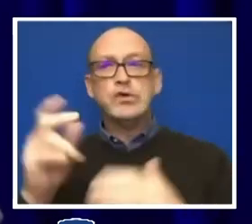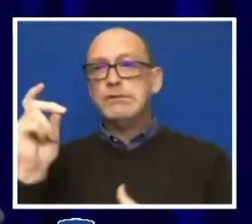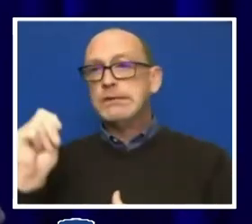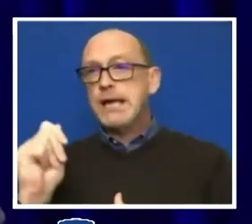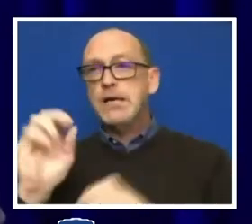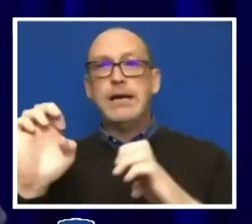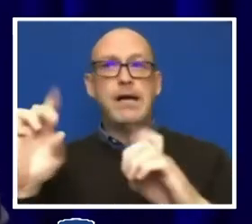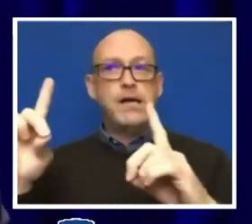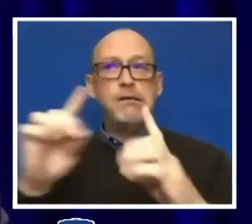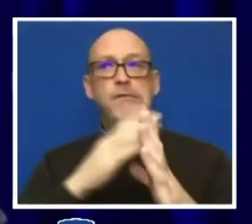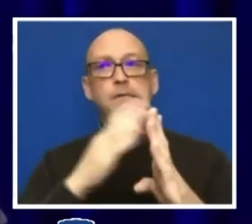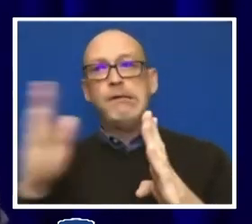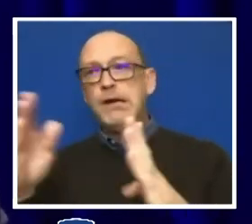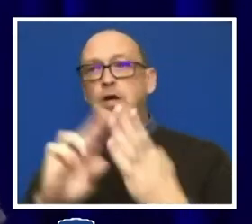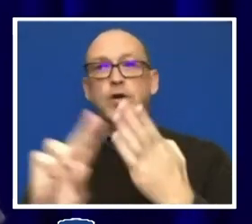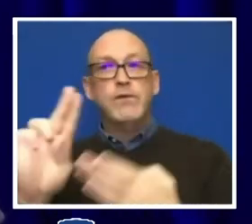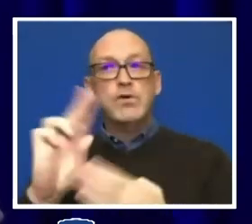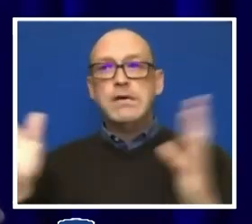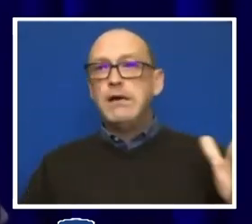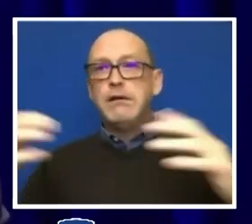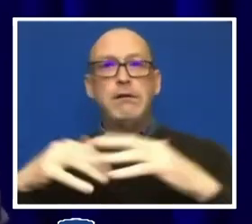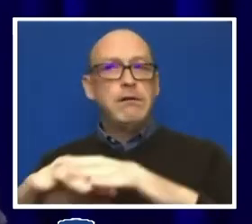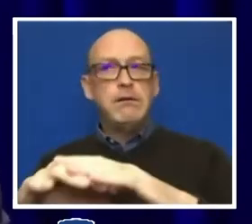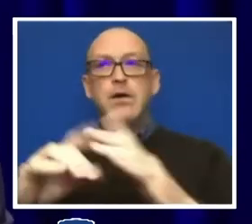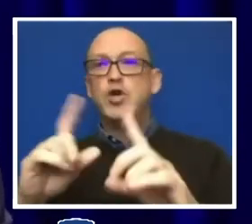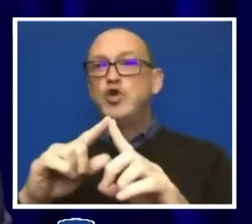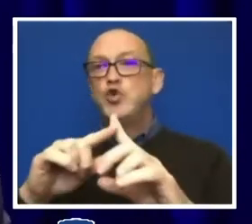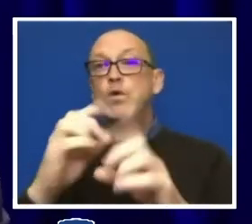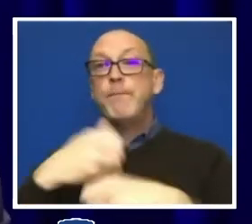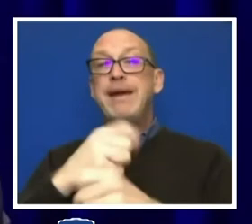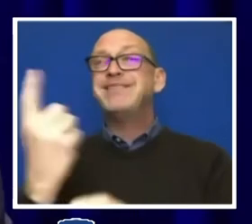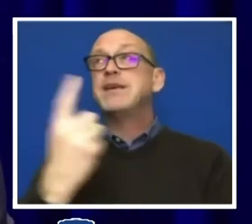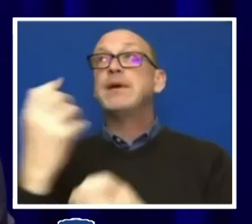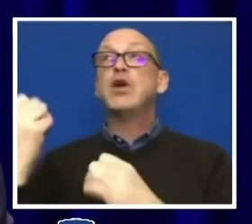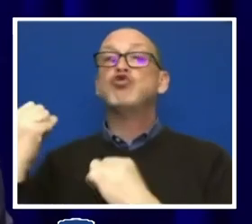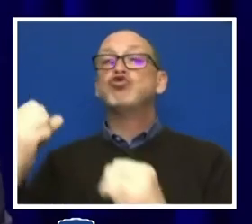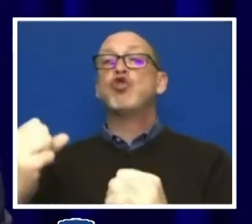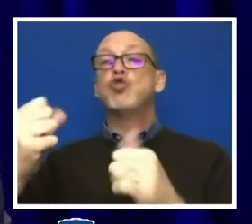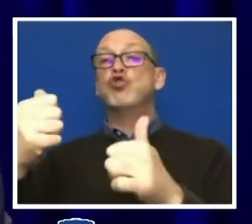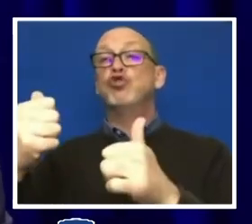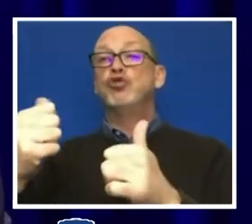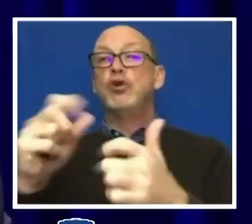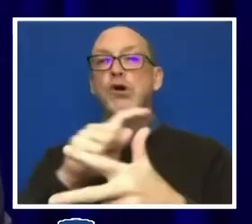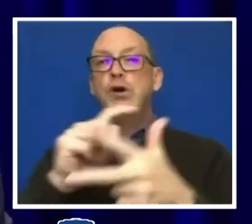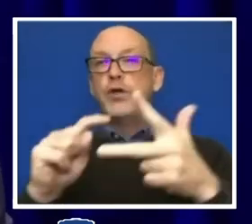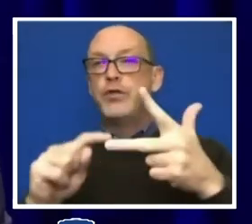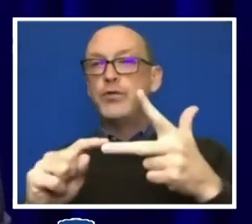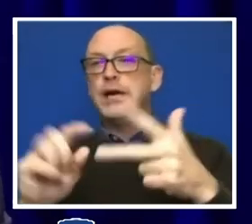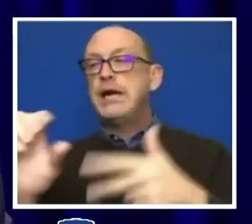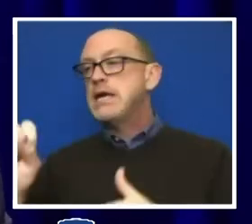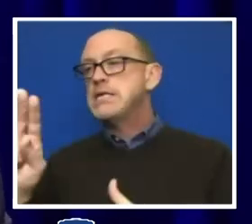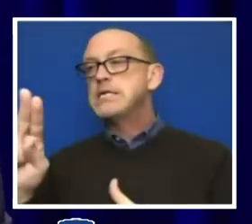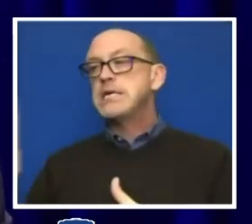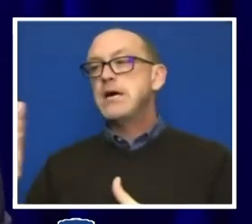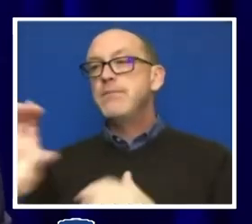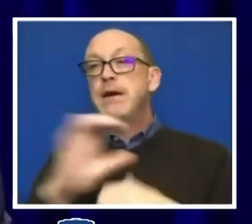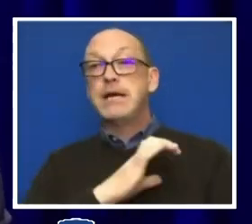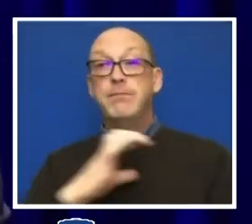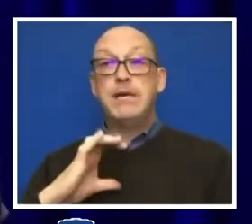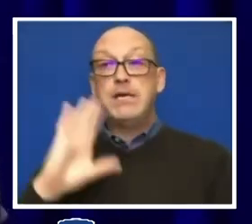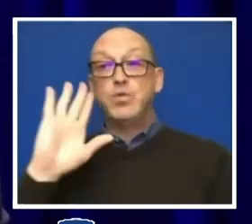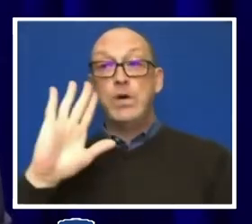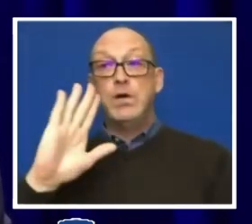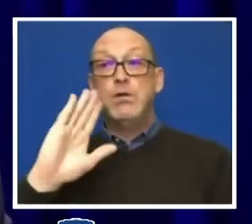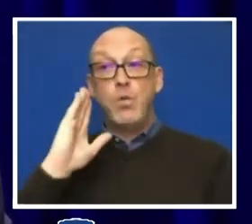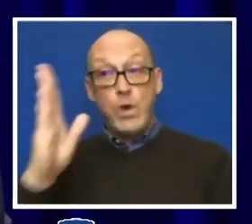across the university to create something even stronger? So those three subcommittees will be formed. You,